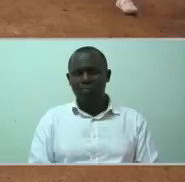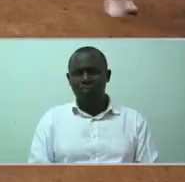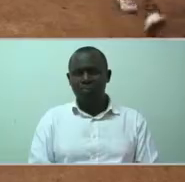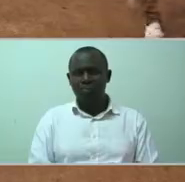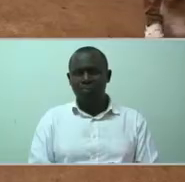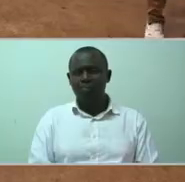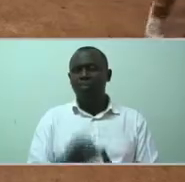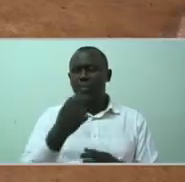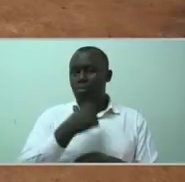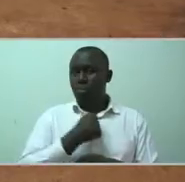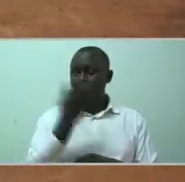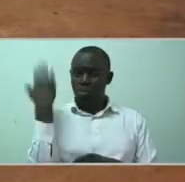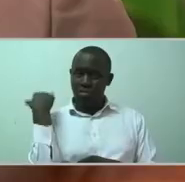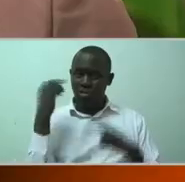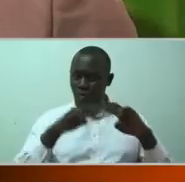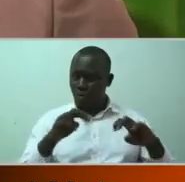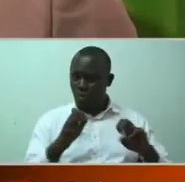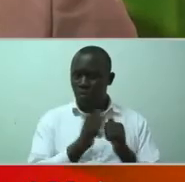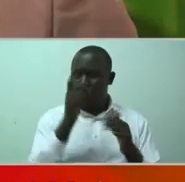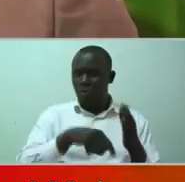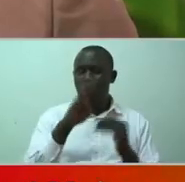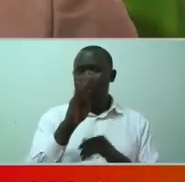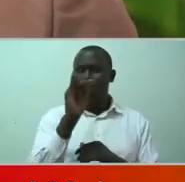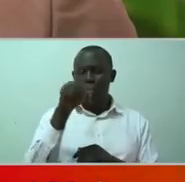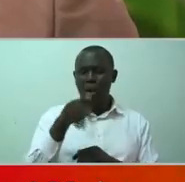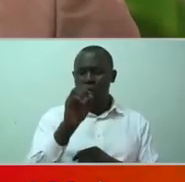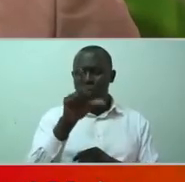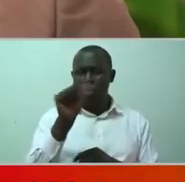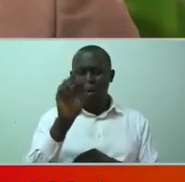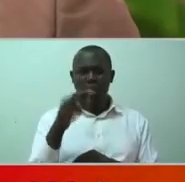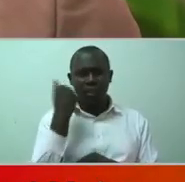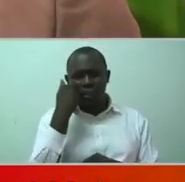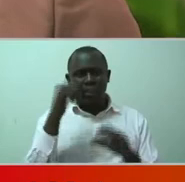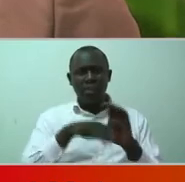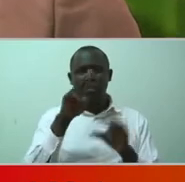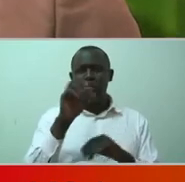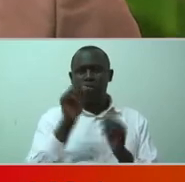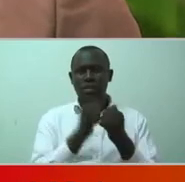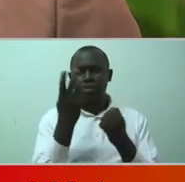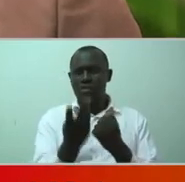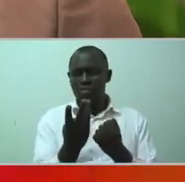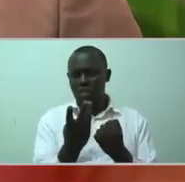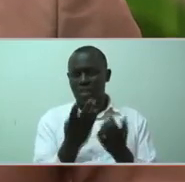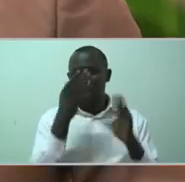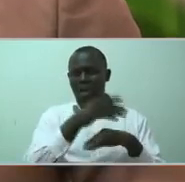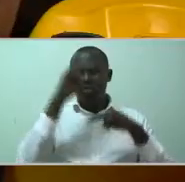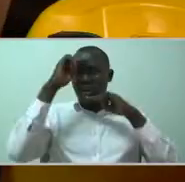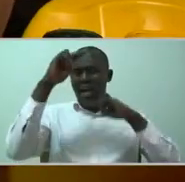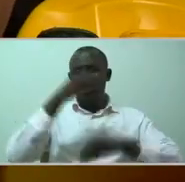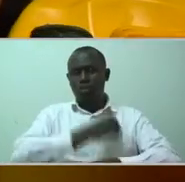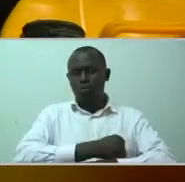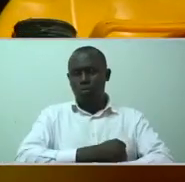I was diagnosed with bipolar disorder back in 2014 after high school.